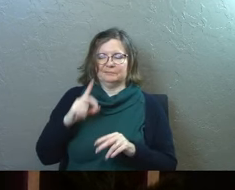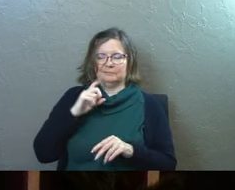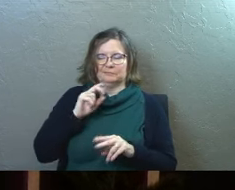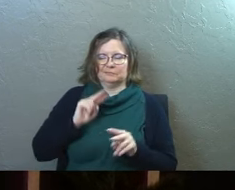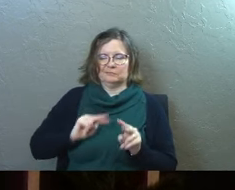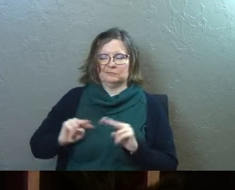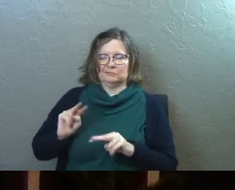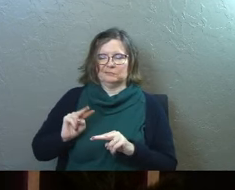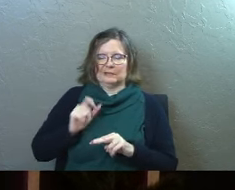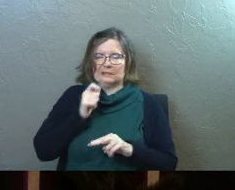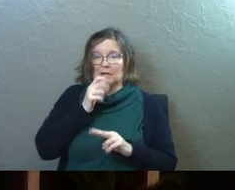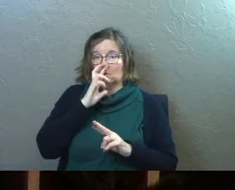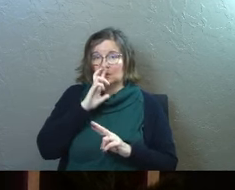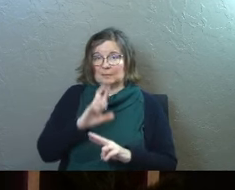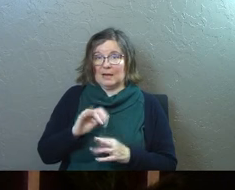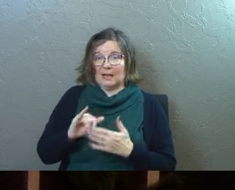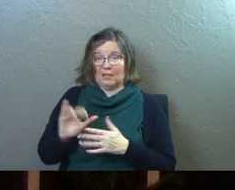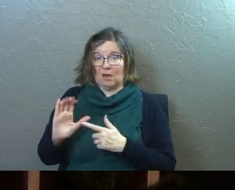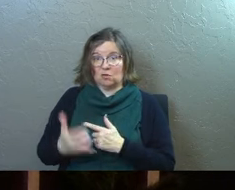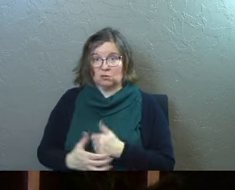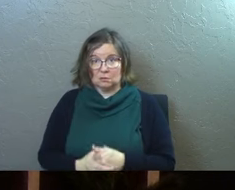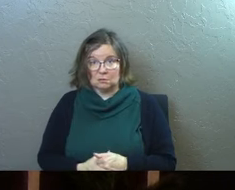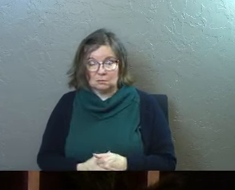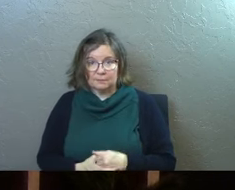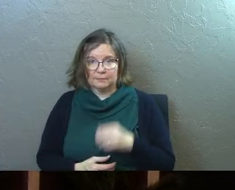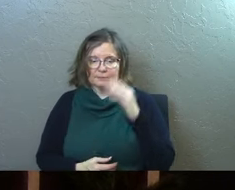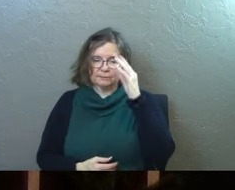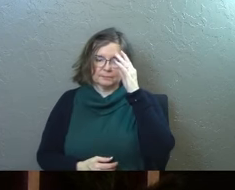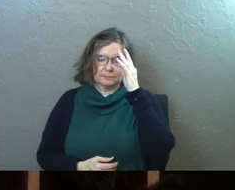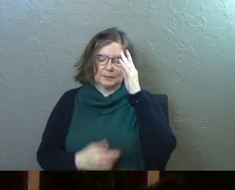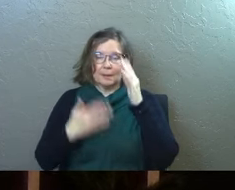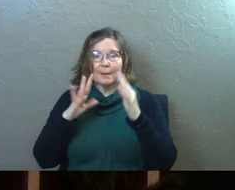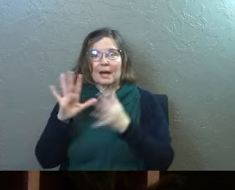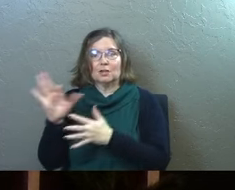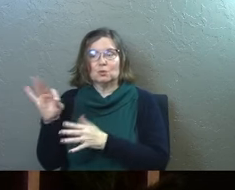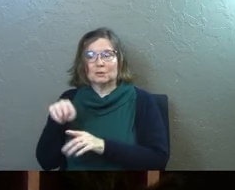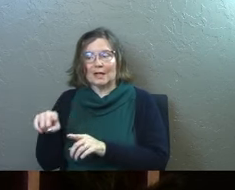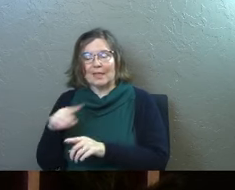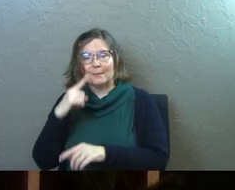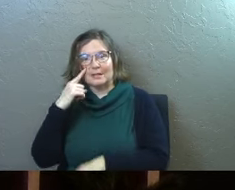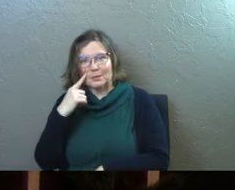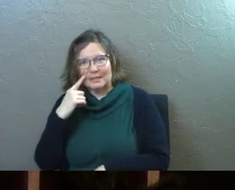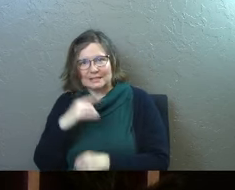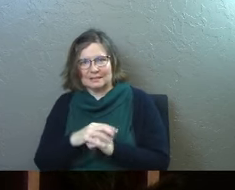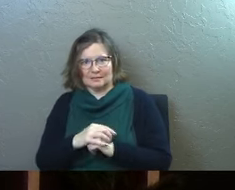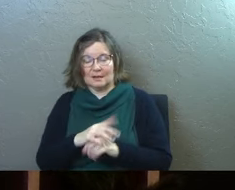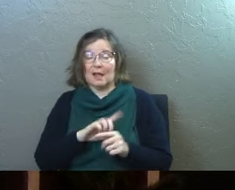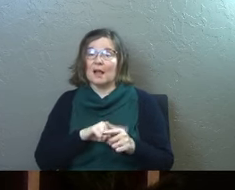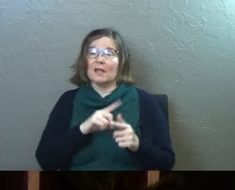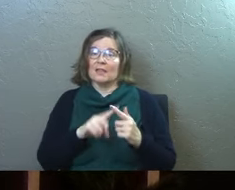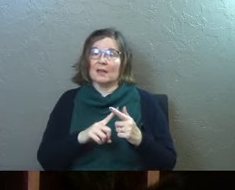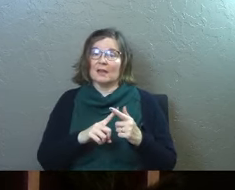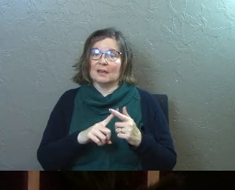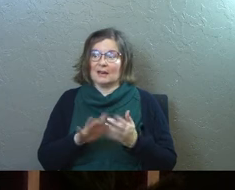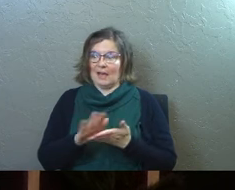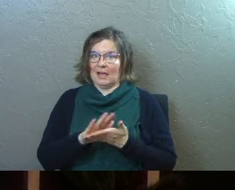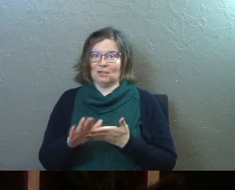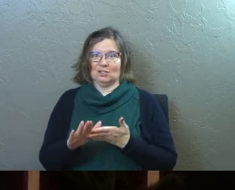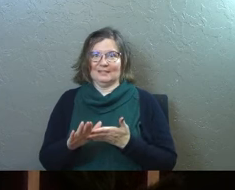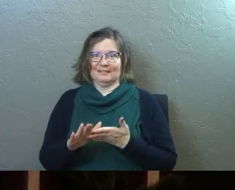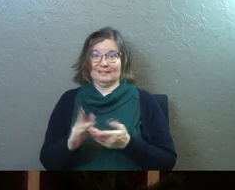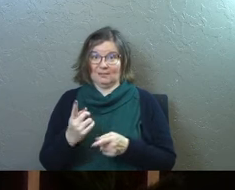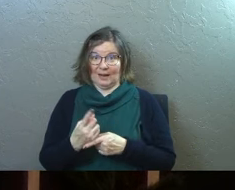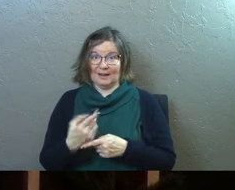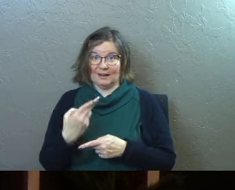suspicious and disrespected in that culture. And so God chooses them as witnesses and then, then hygiene, right?